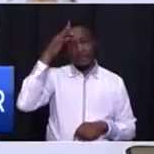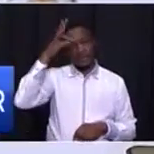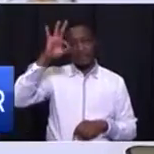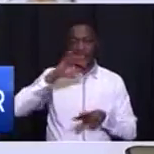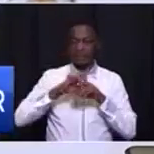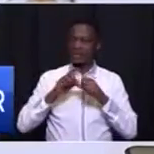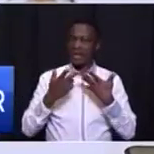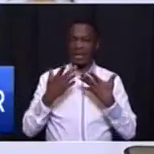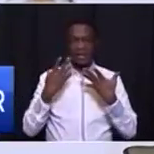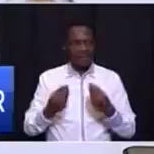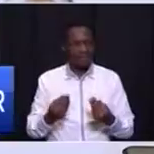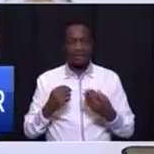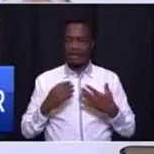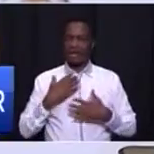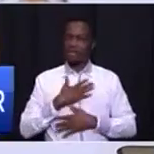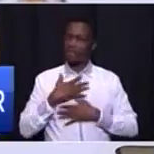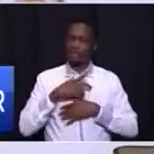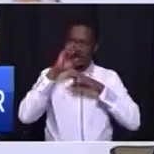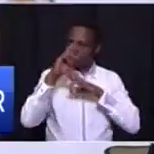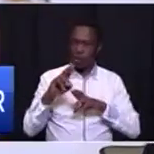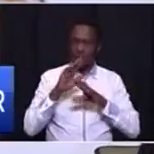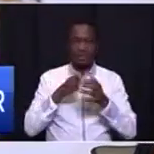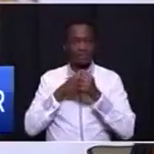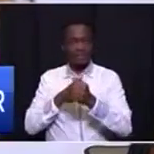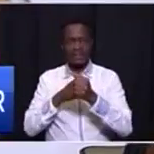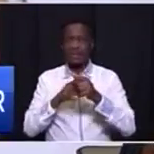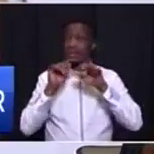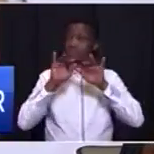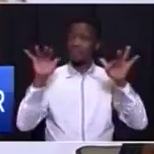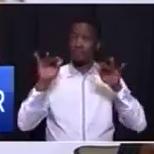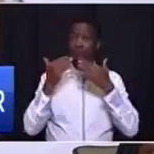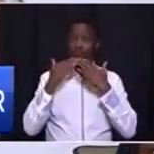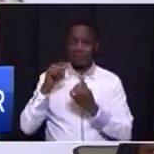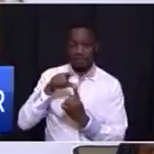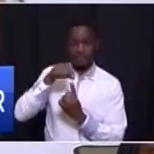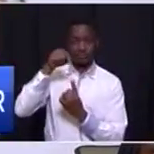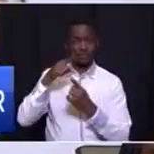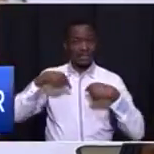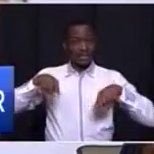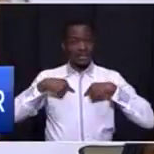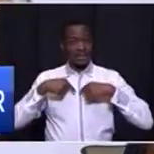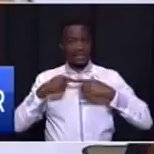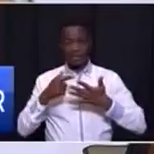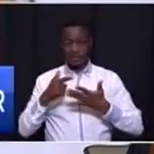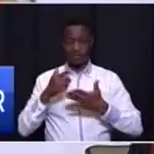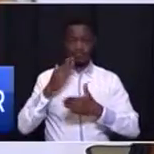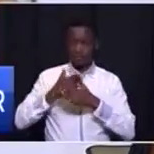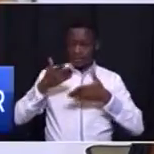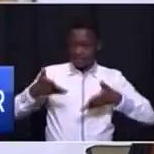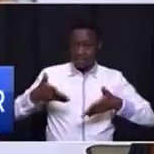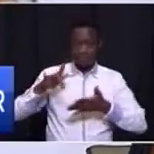have the honor to lead and I dare say the masses who elected us to serve in this role